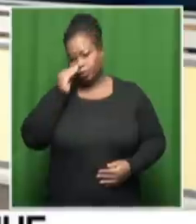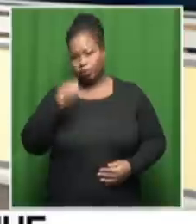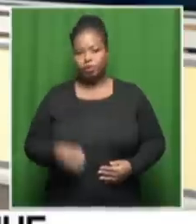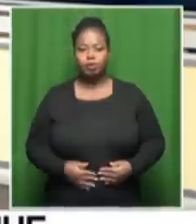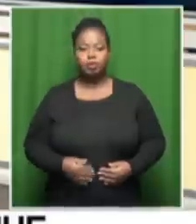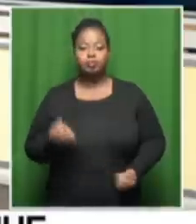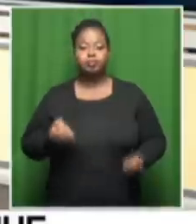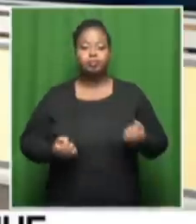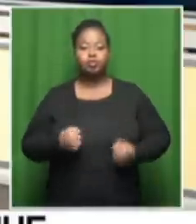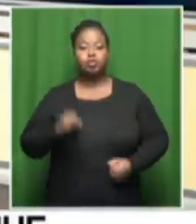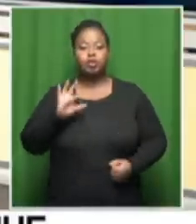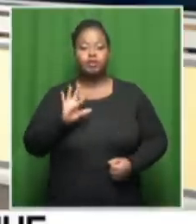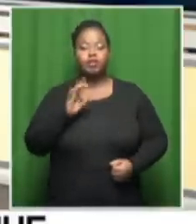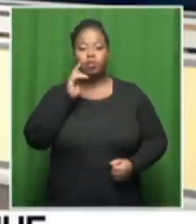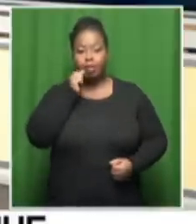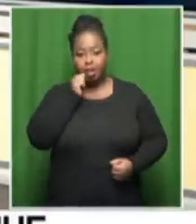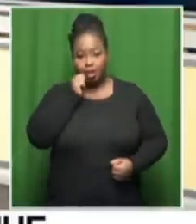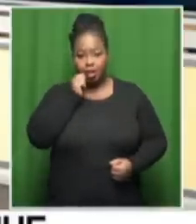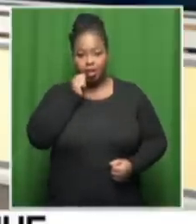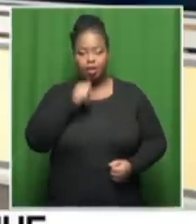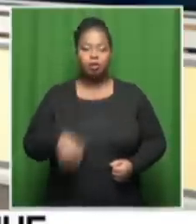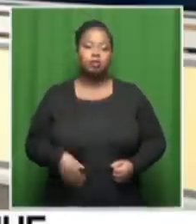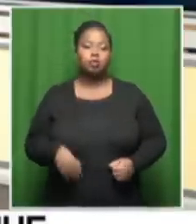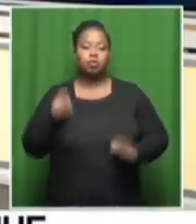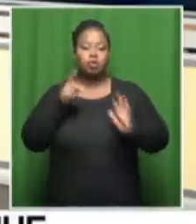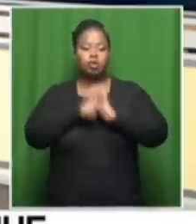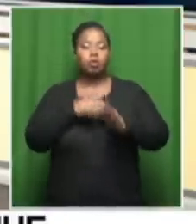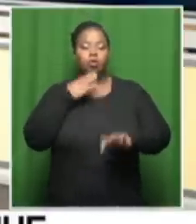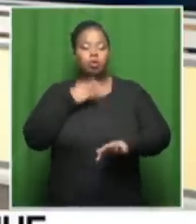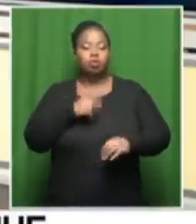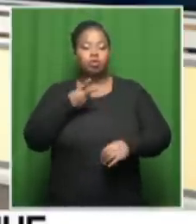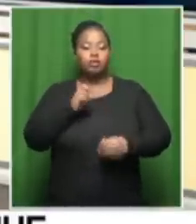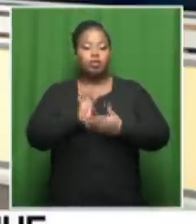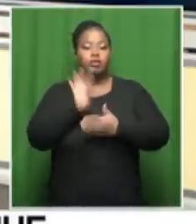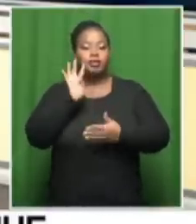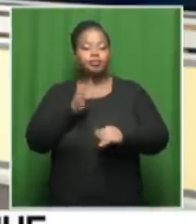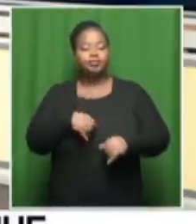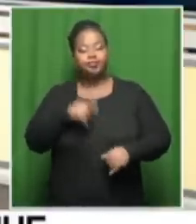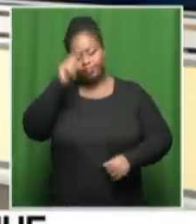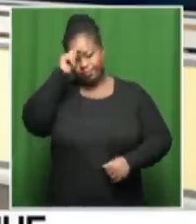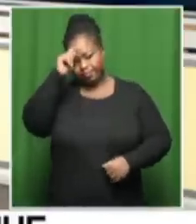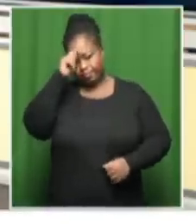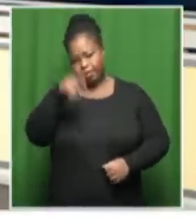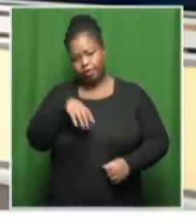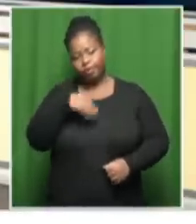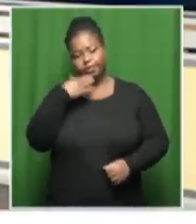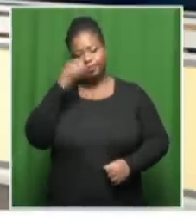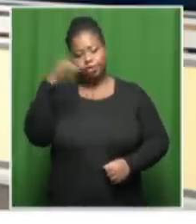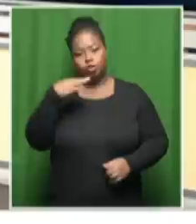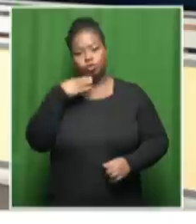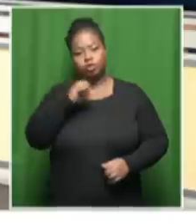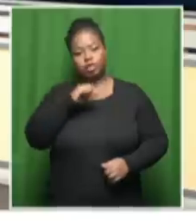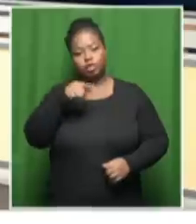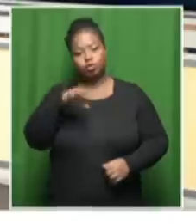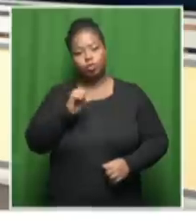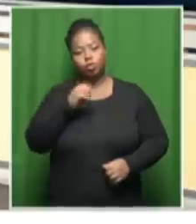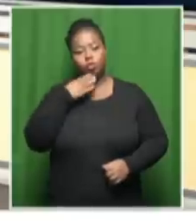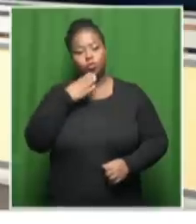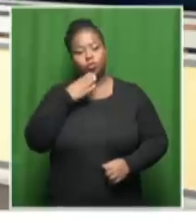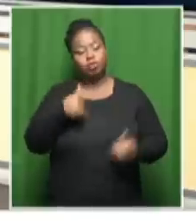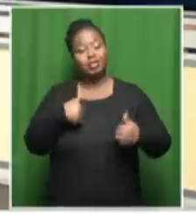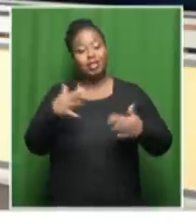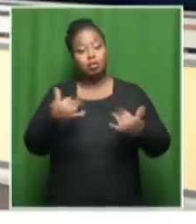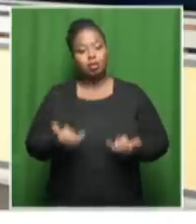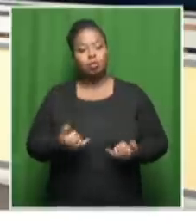Now, the trial of five men accused of the murder, the 2014 murder of Bafana Bafana star Senzo Miuwa is expected to resume